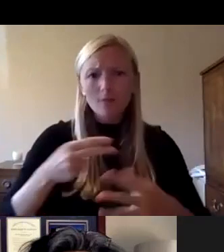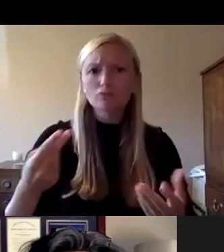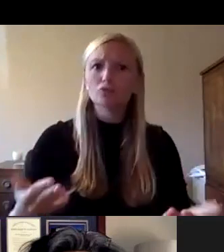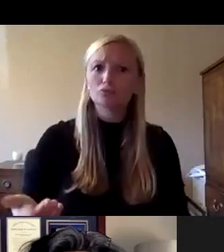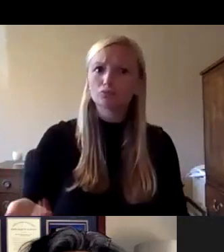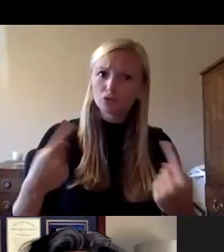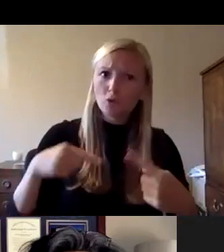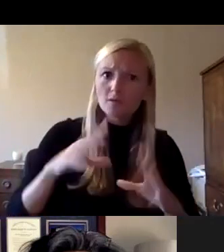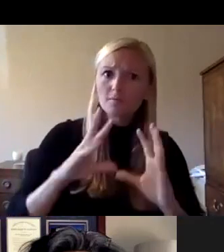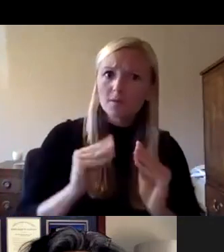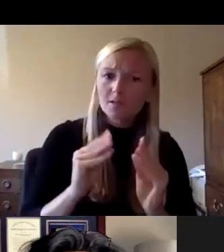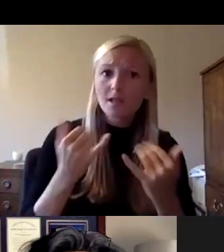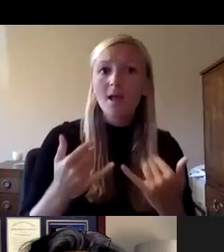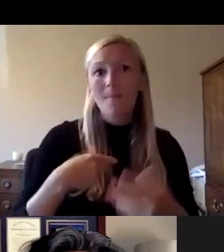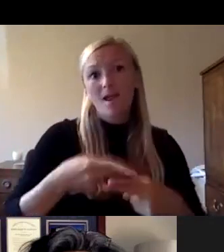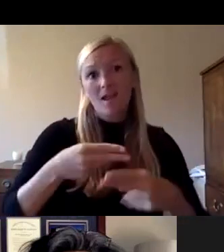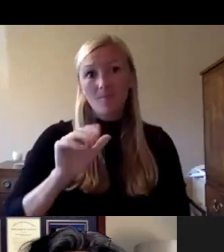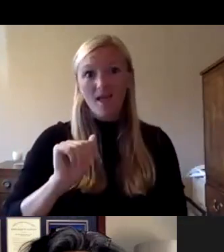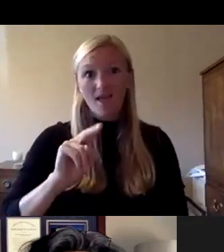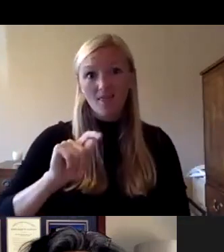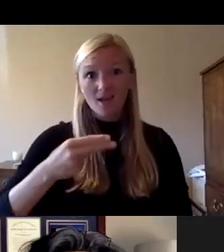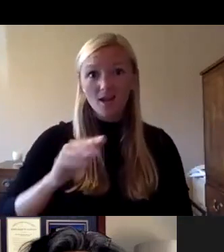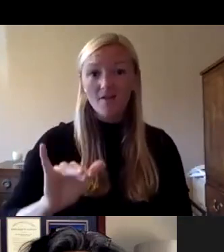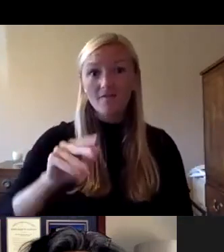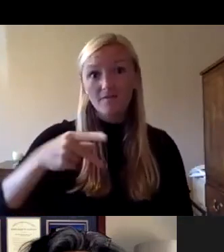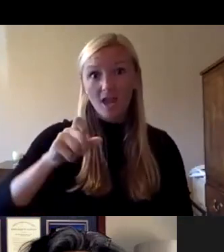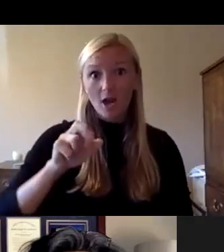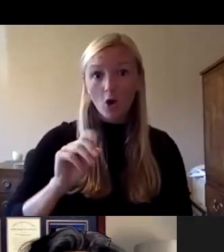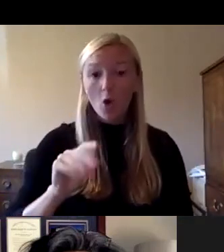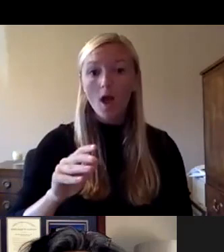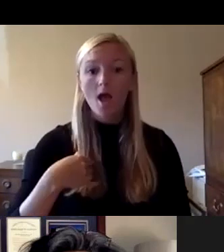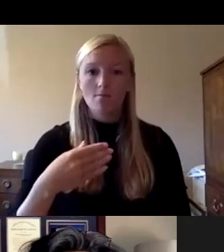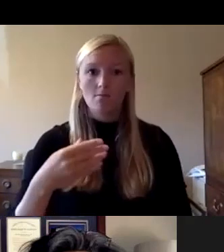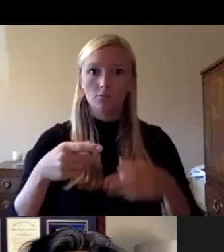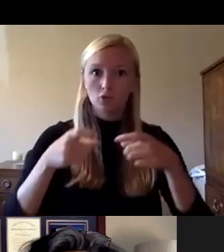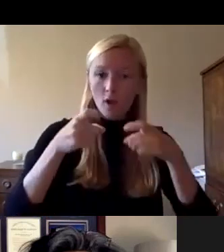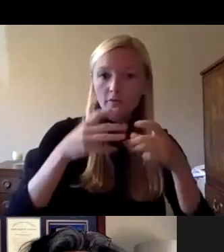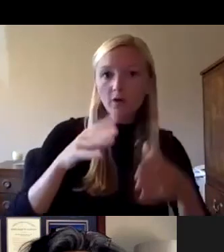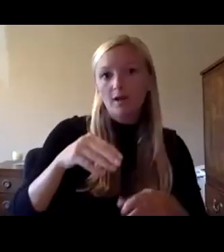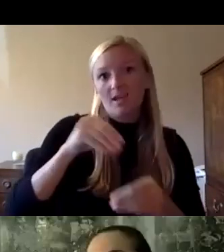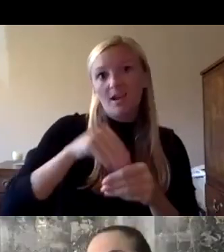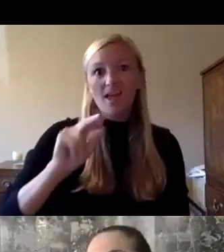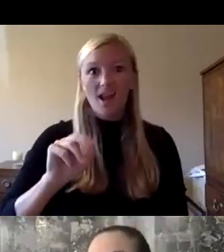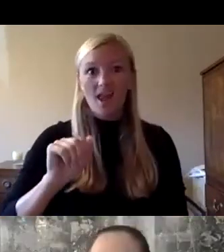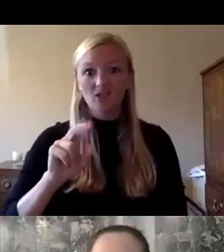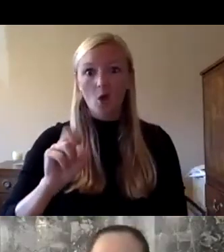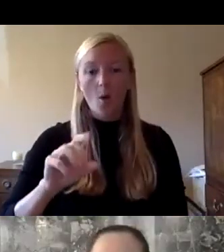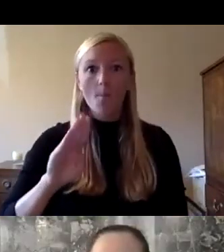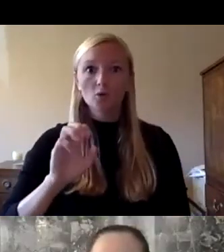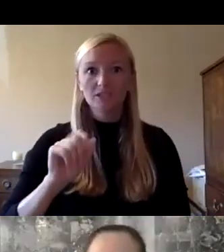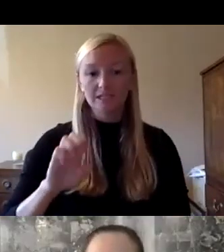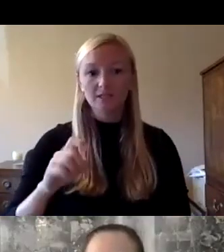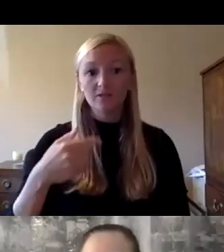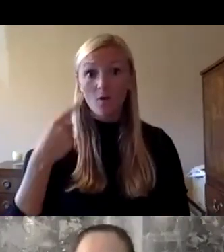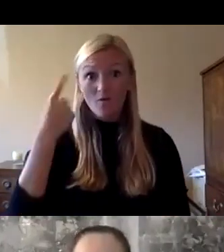my name is Anthony Fierro and I'm the executive director of facility services for Nassau BOCES for those of you who